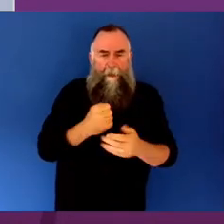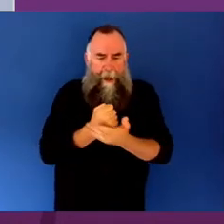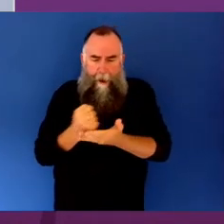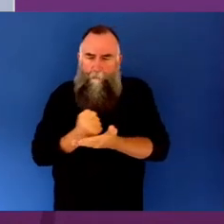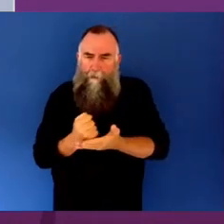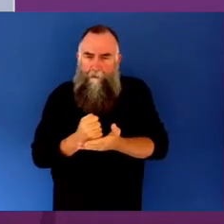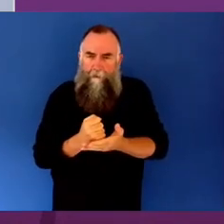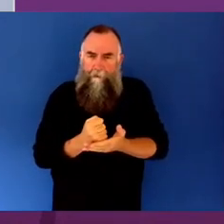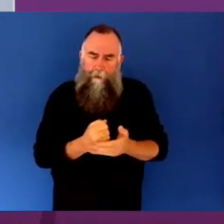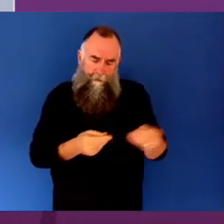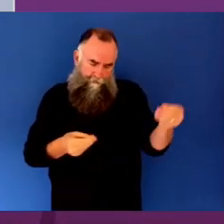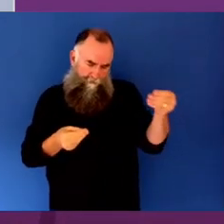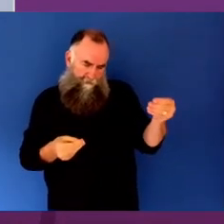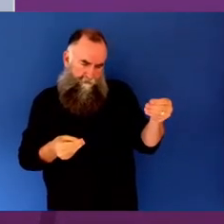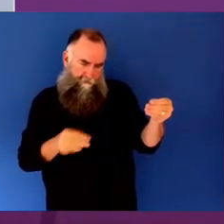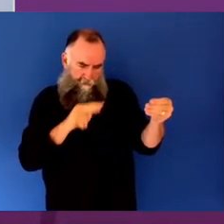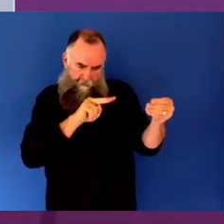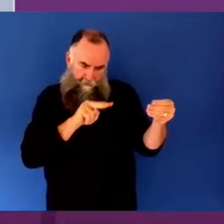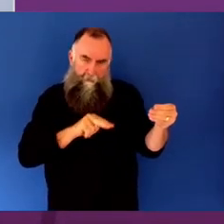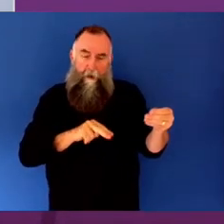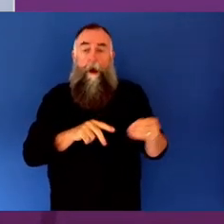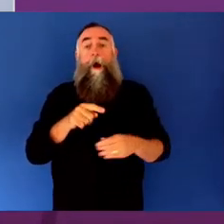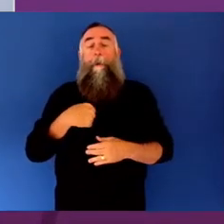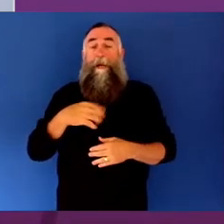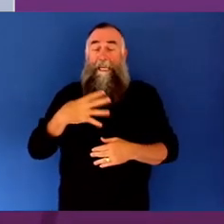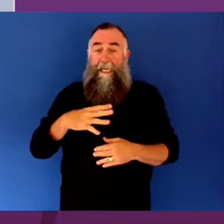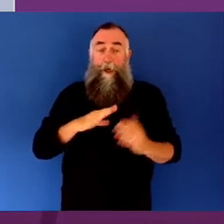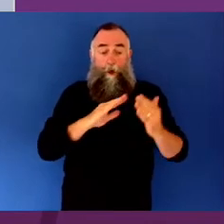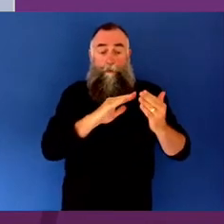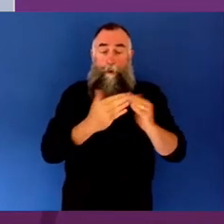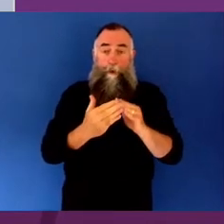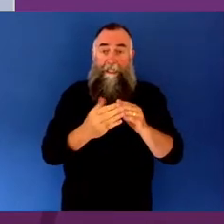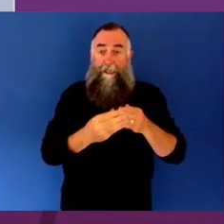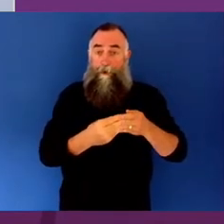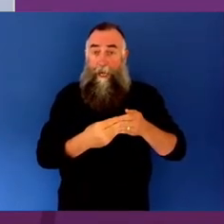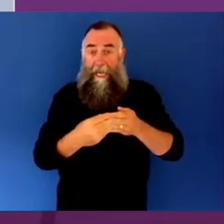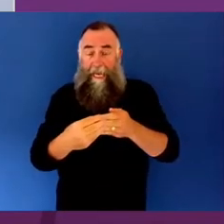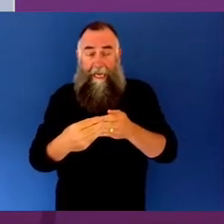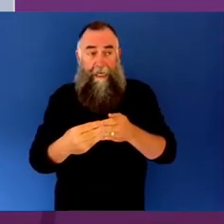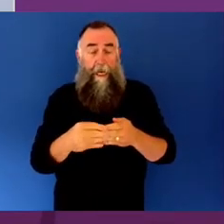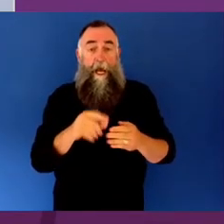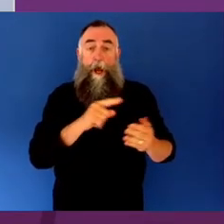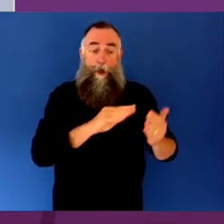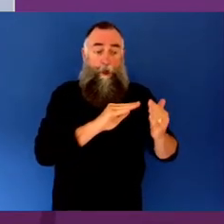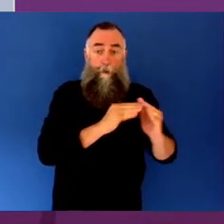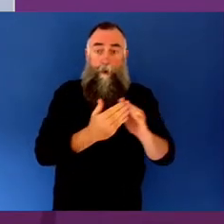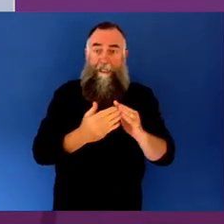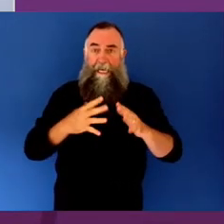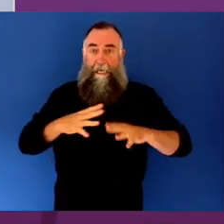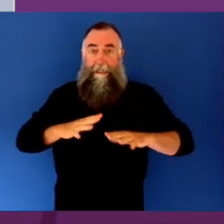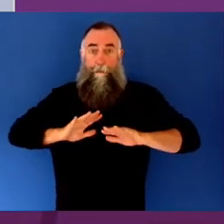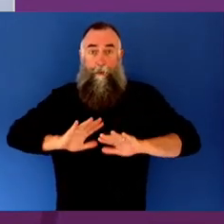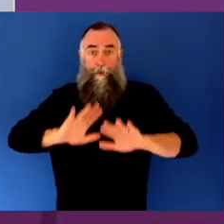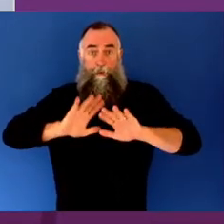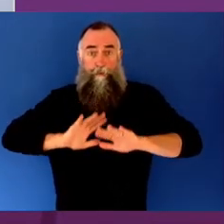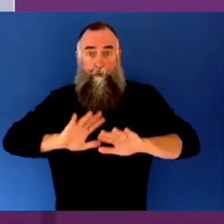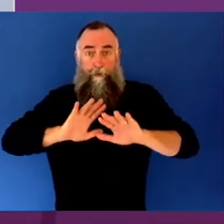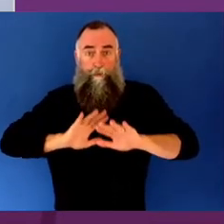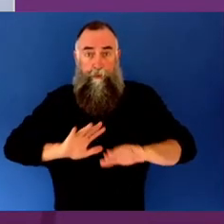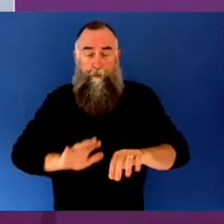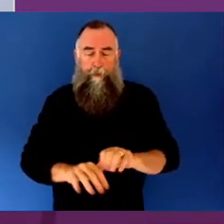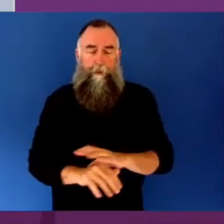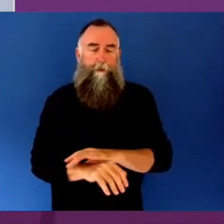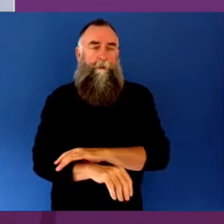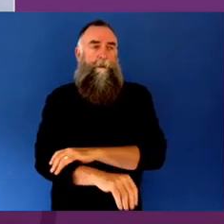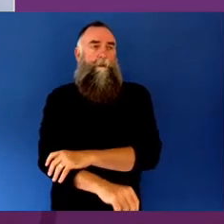where it's community led and community driven. And that data can then feed up and that be showcased as an